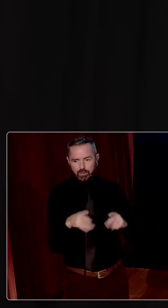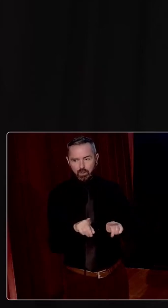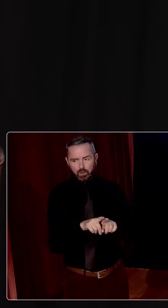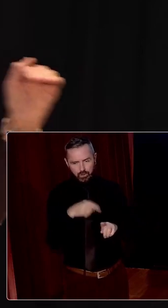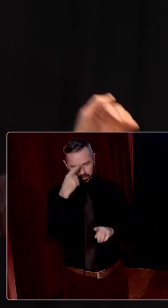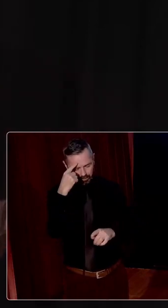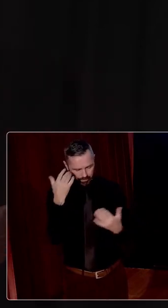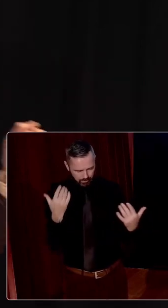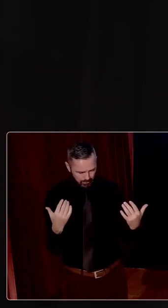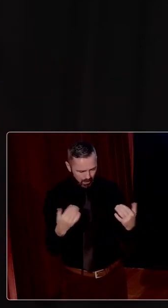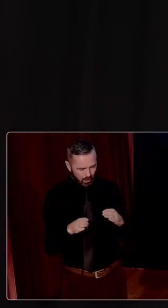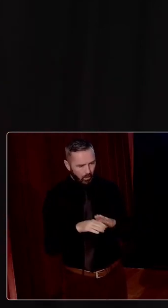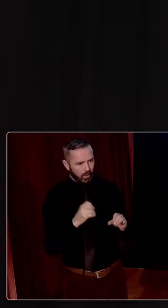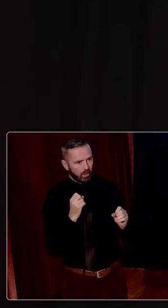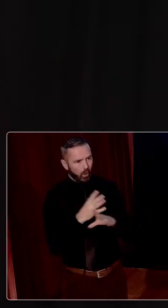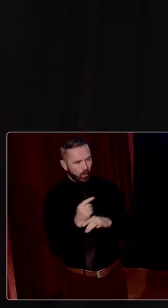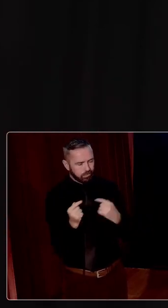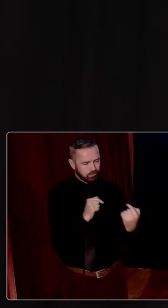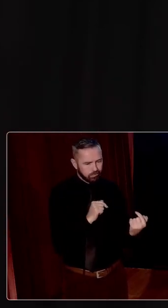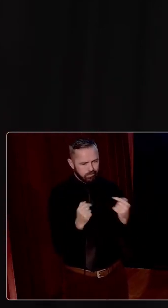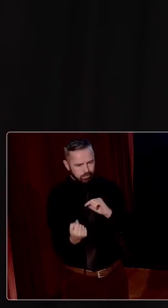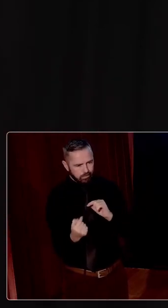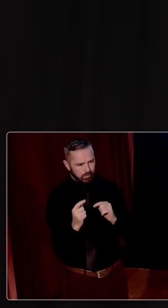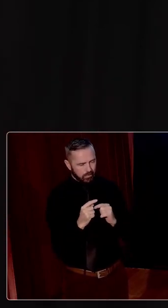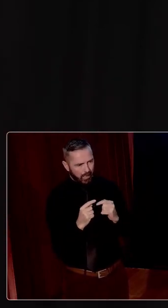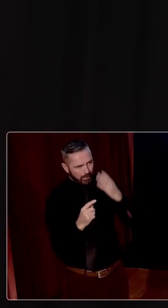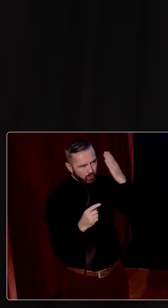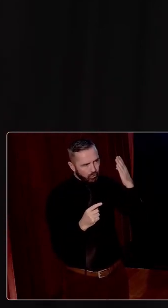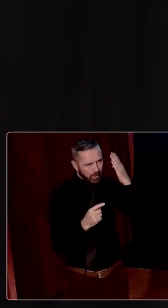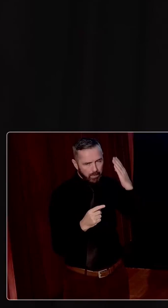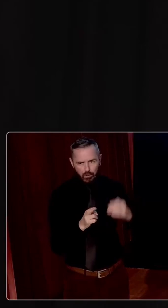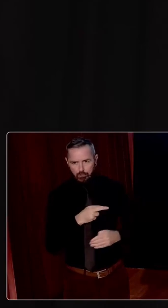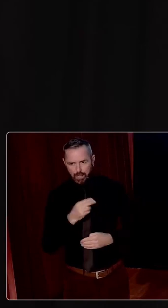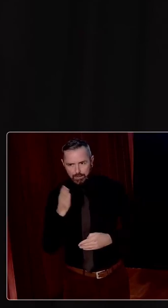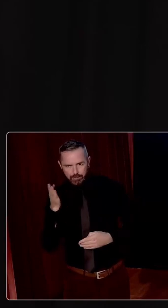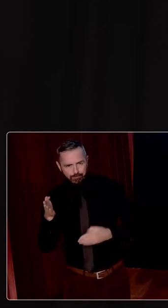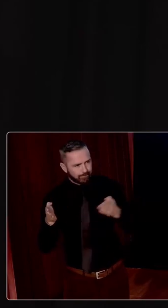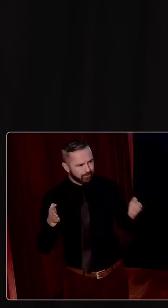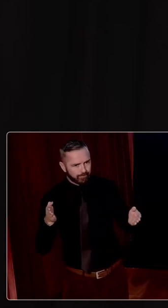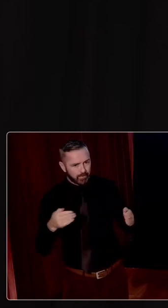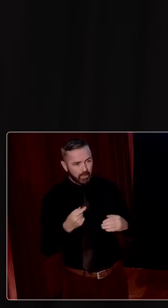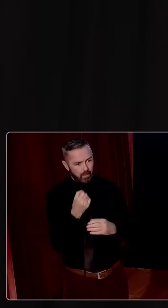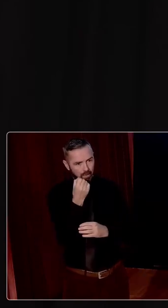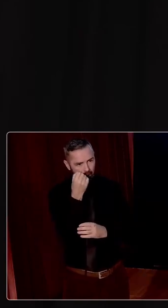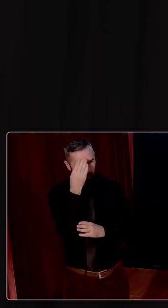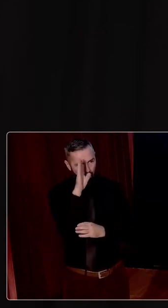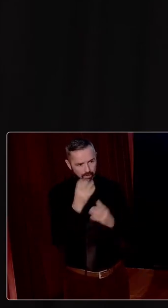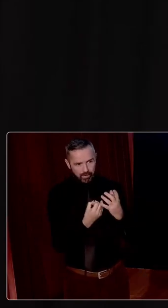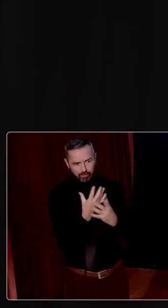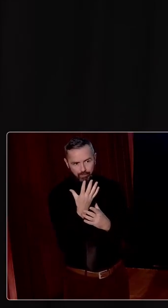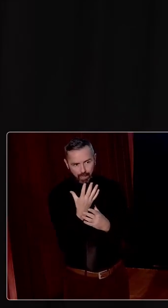to also think, with all the contestation and the dreams, Ireland developed under